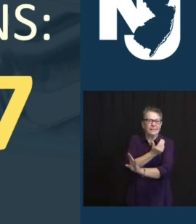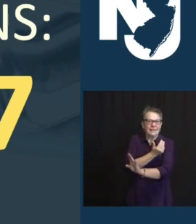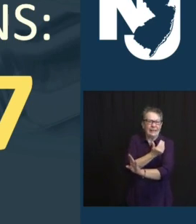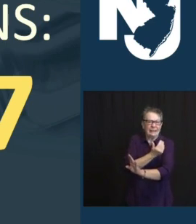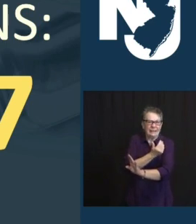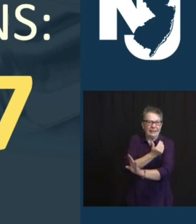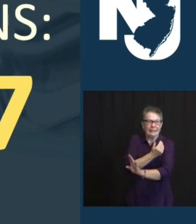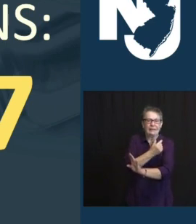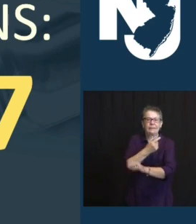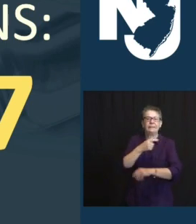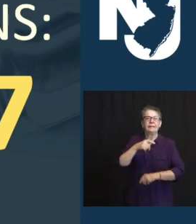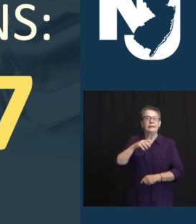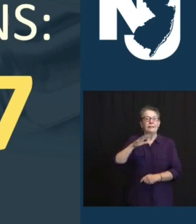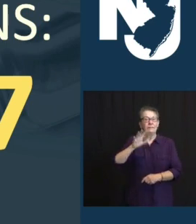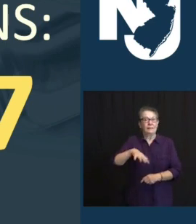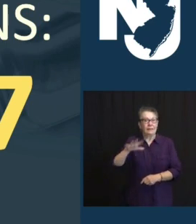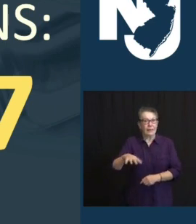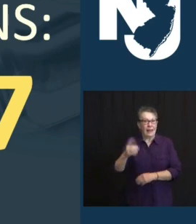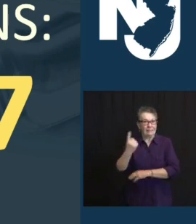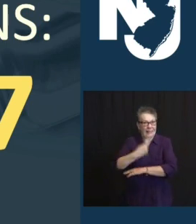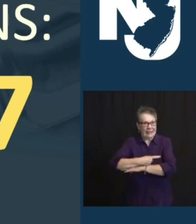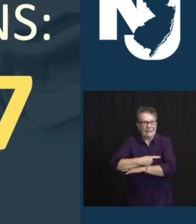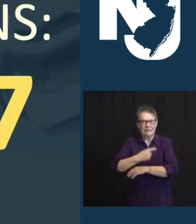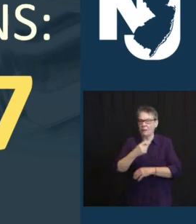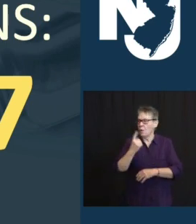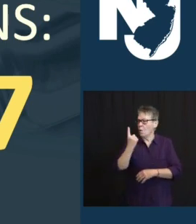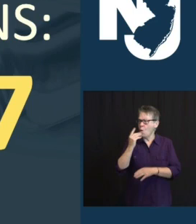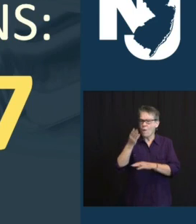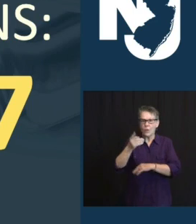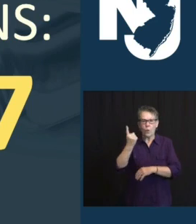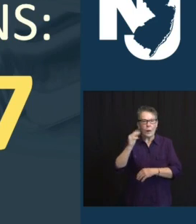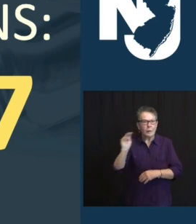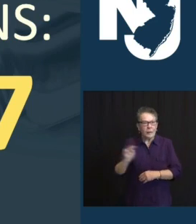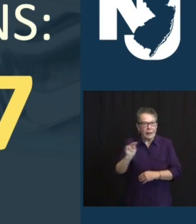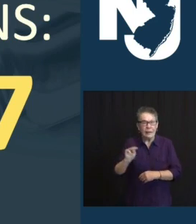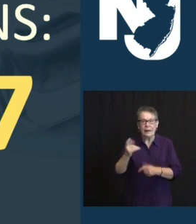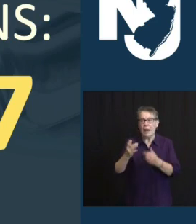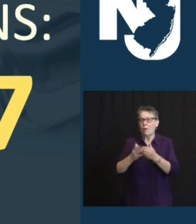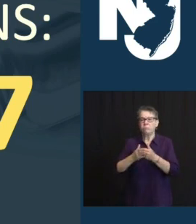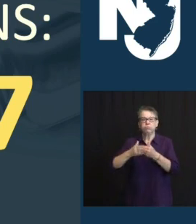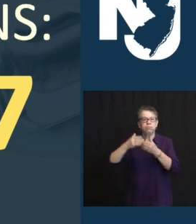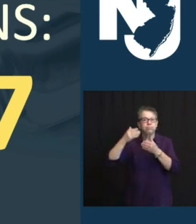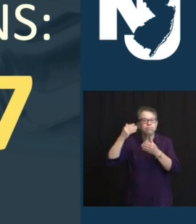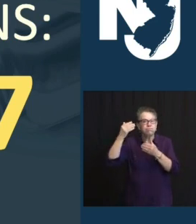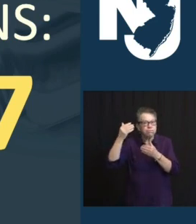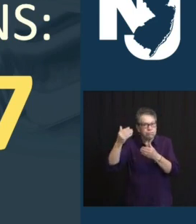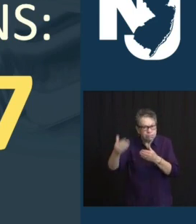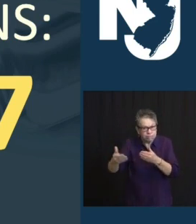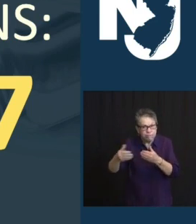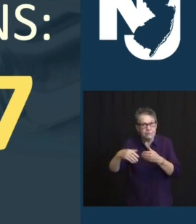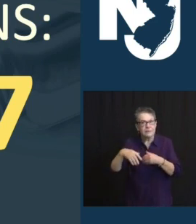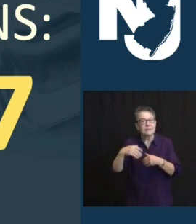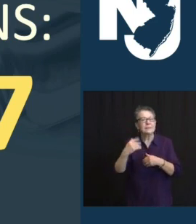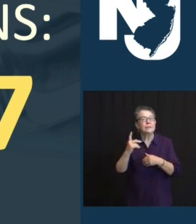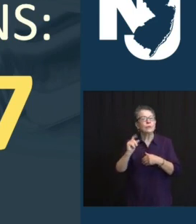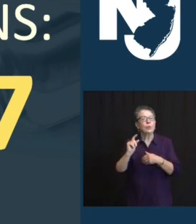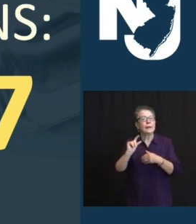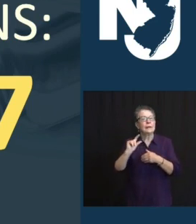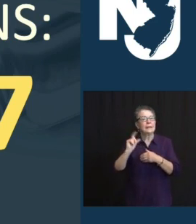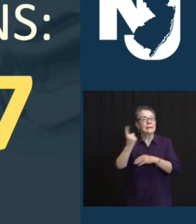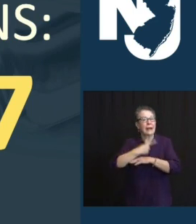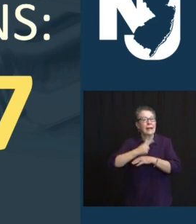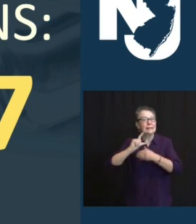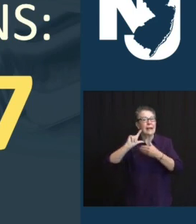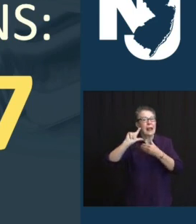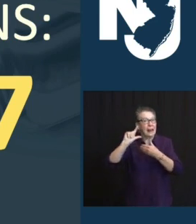GET TO THE FIRST MILLION AND ONLY 20 TO GET TO THE SECOND MILLION AS WE GOT THERE YESTERDAY. AND WITH BOTH THE